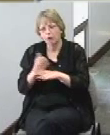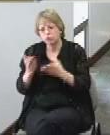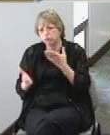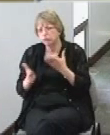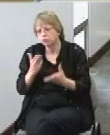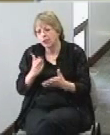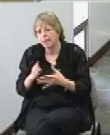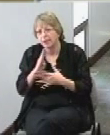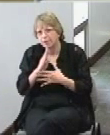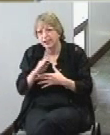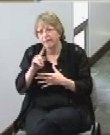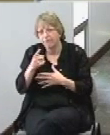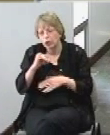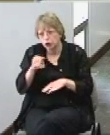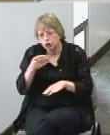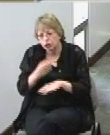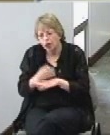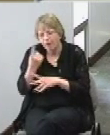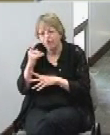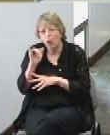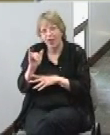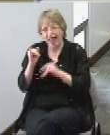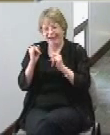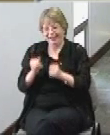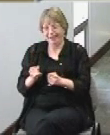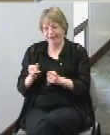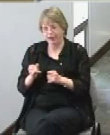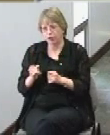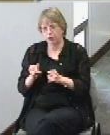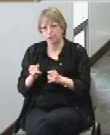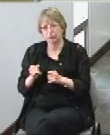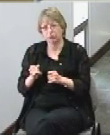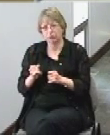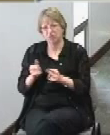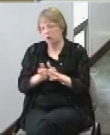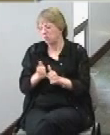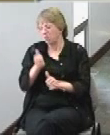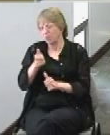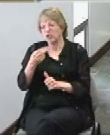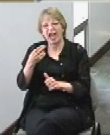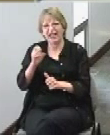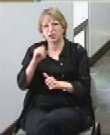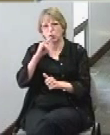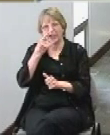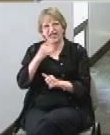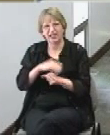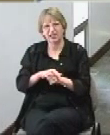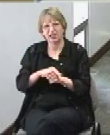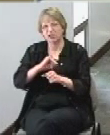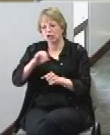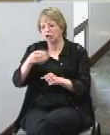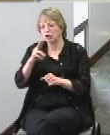be the first job for that individual it'll be mainly high school kids and juco kids